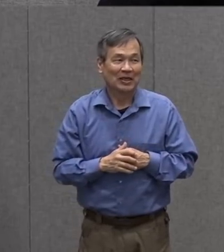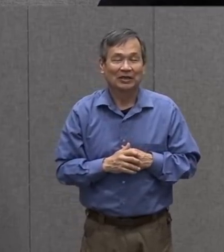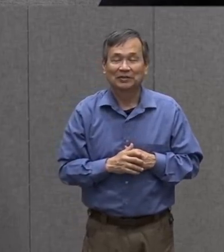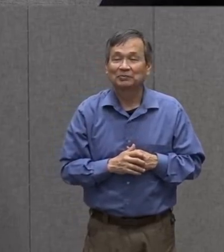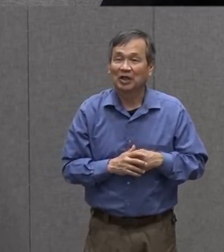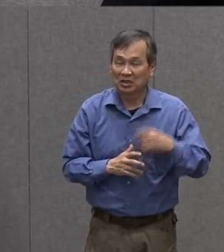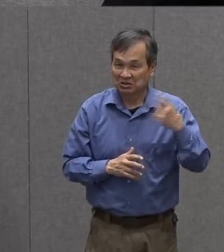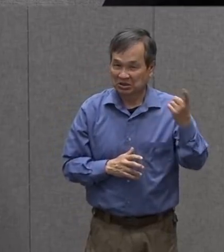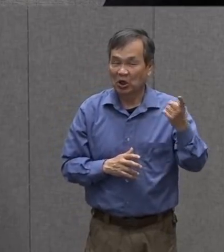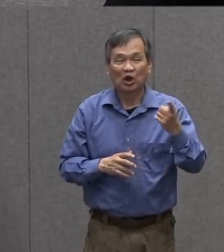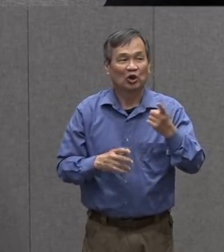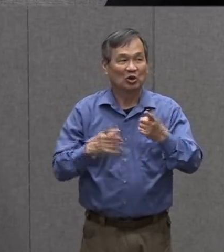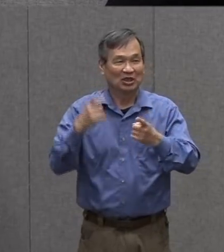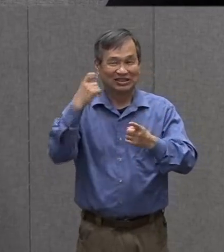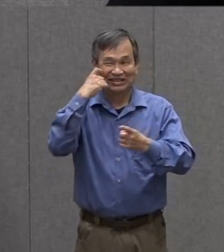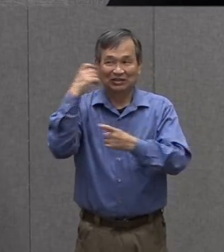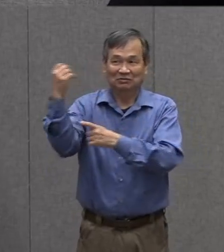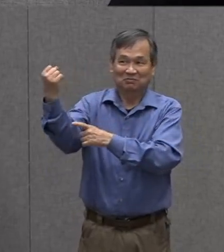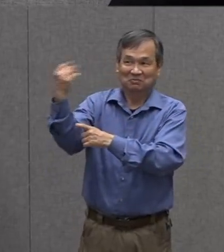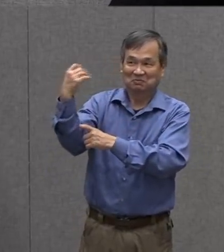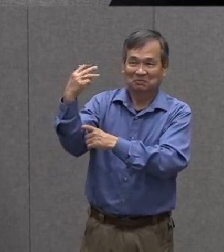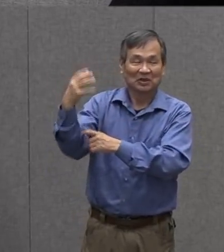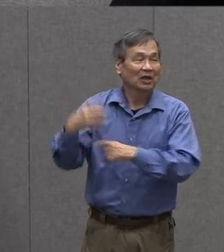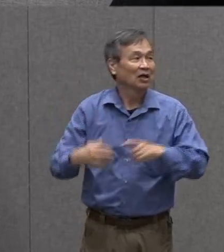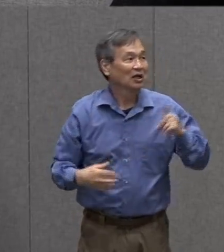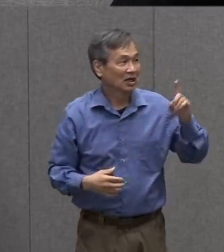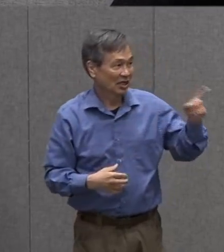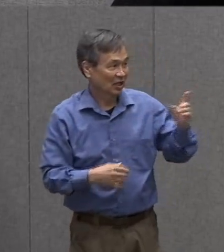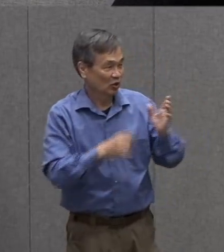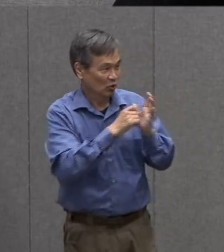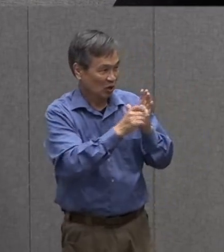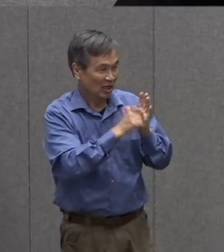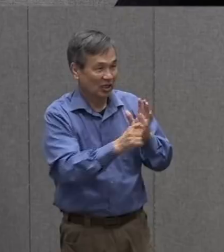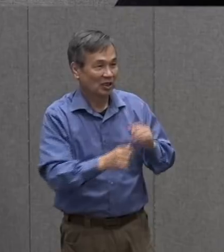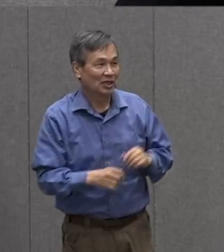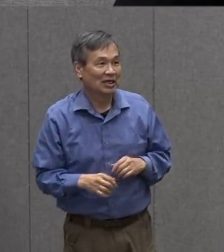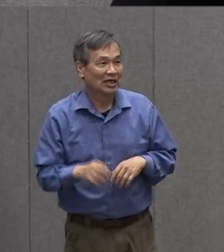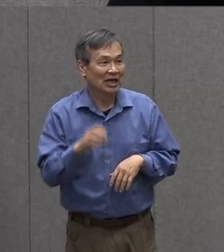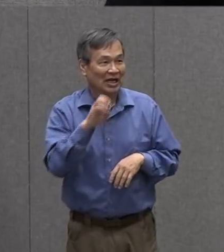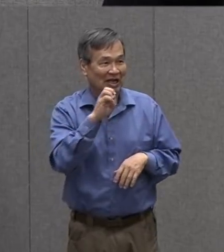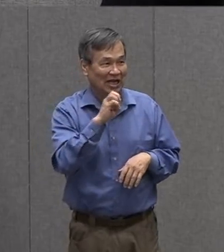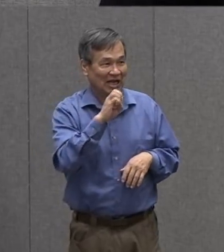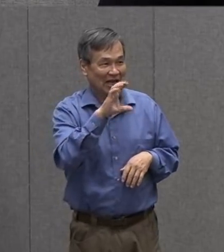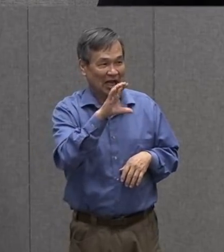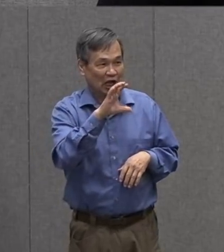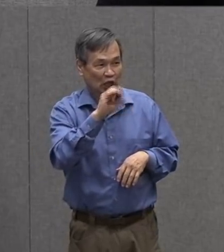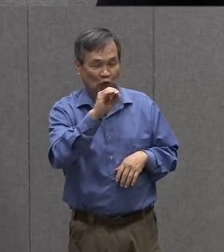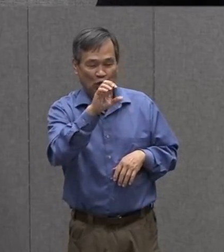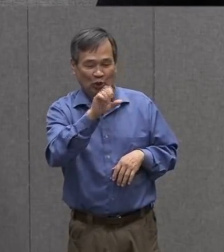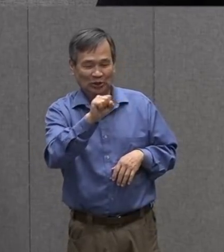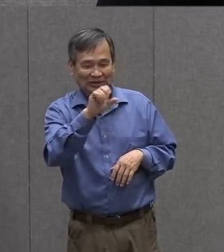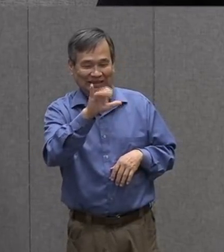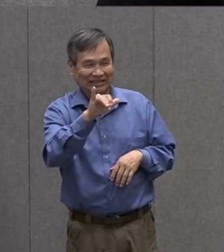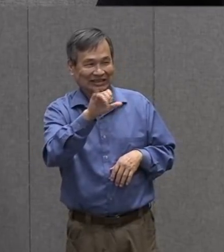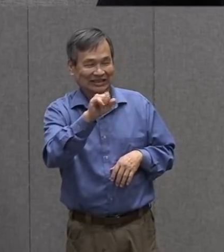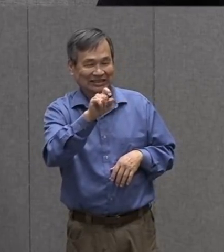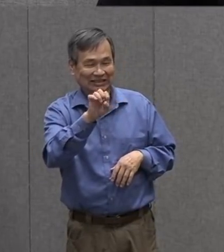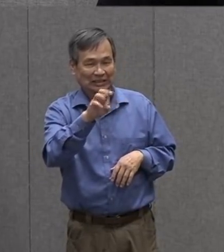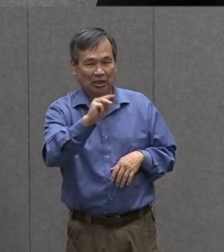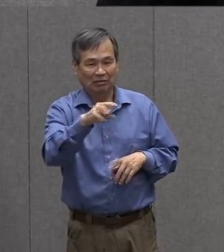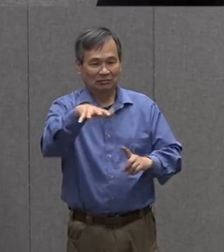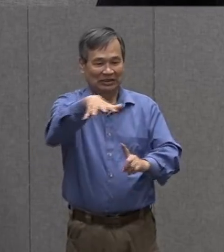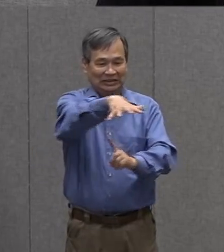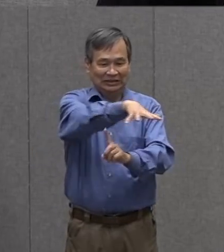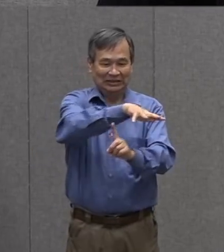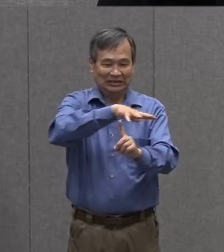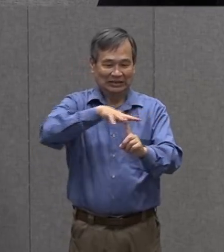i'm gonna get my supplies out while miss roxanne is writing that down echo system echo system have you ever heard that term boys